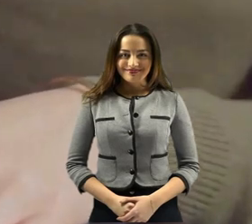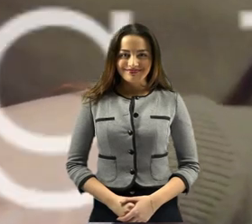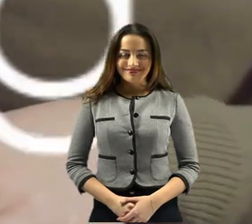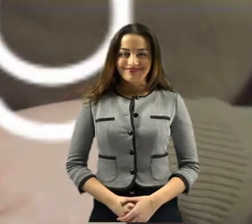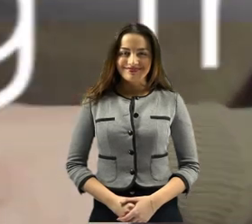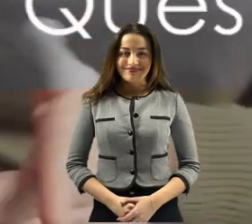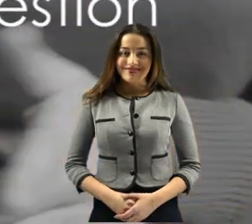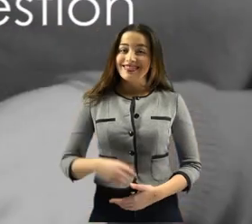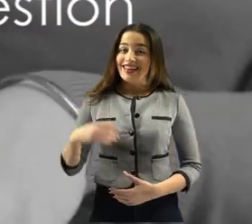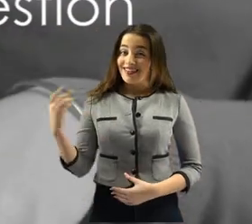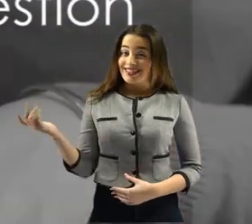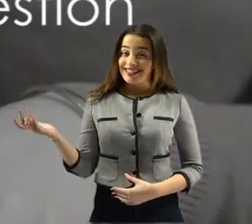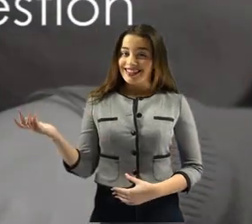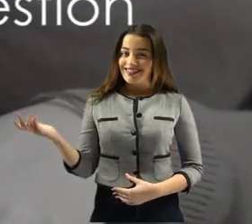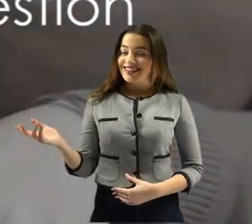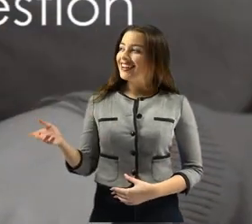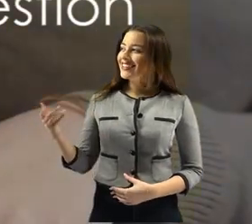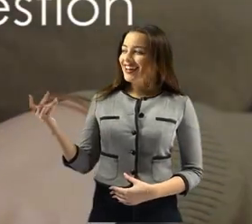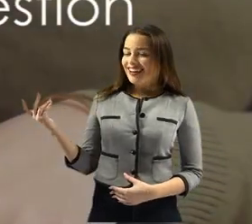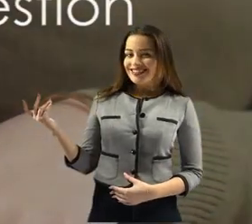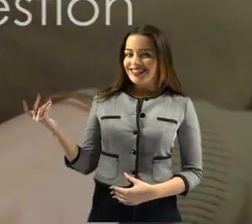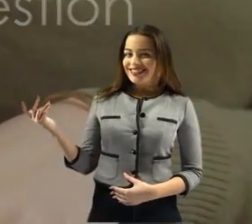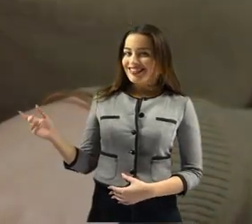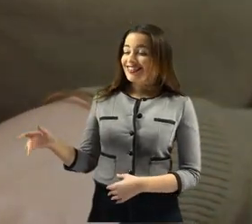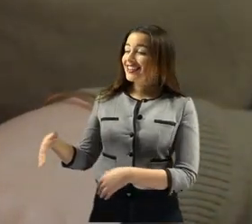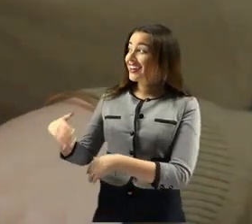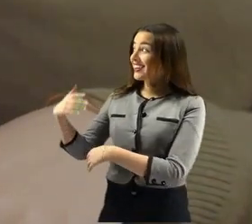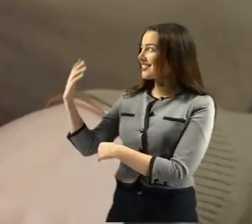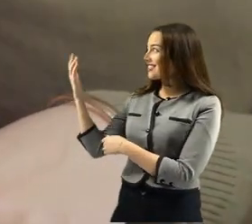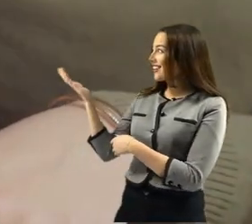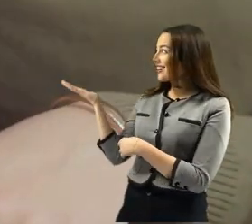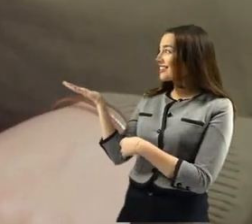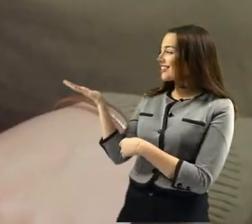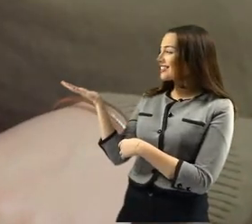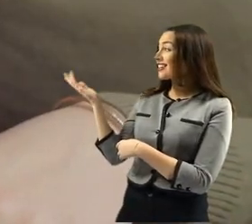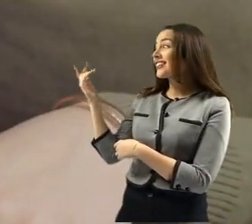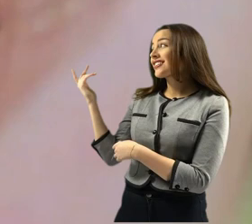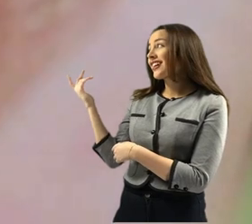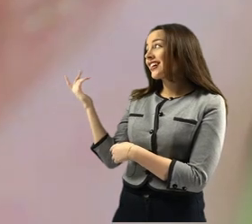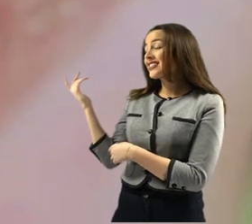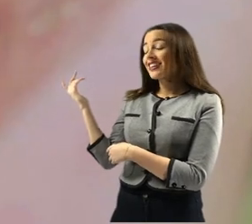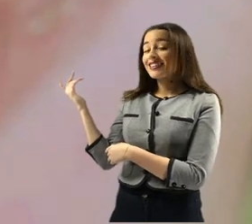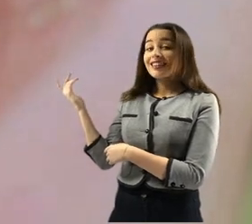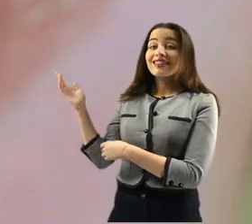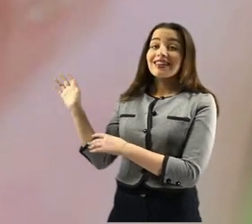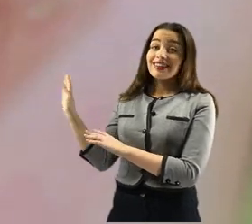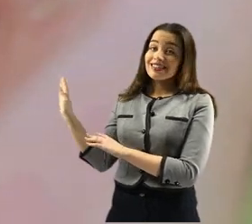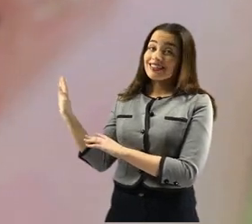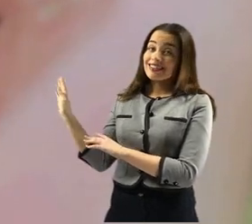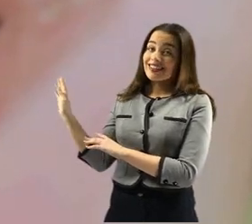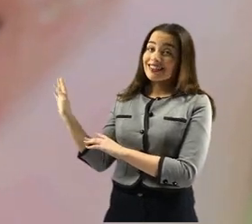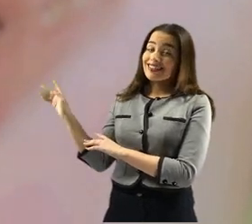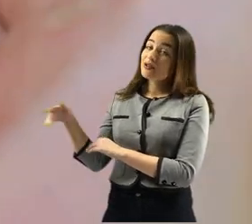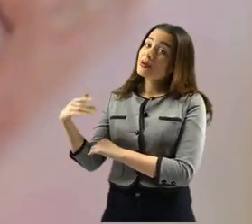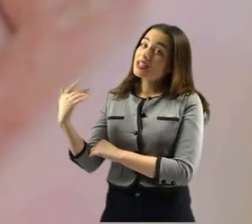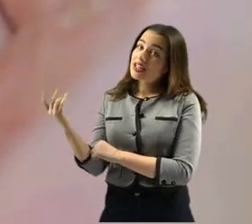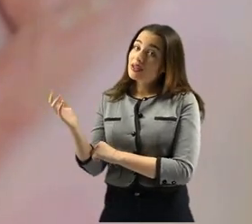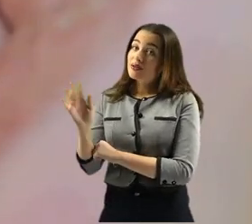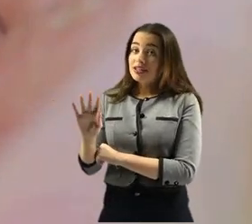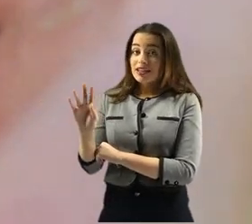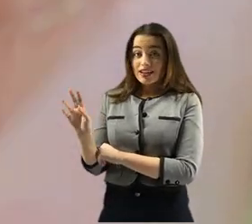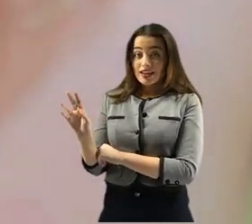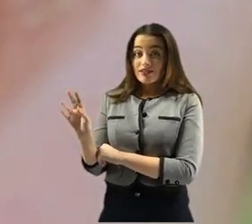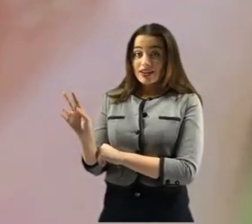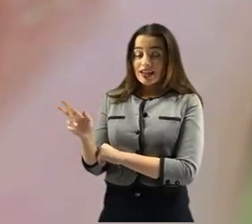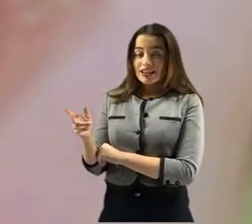Imagine, if you will, the world without sound. How would you think, dream, or remember? Today we're delving into the